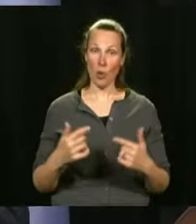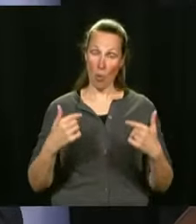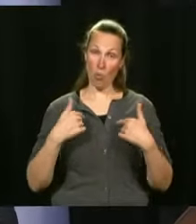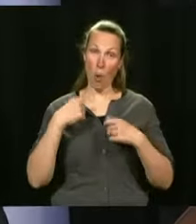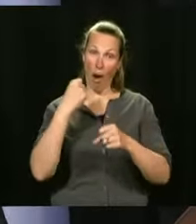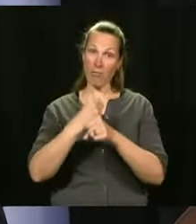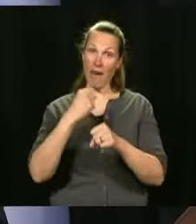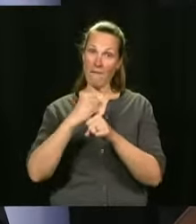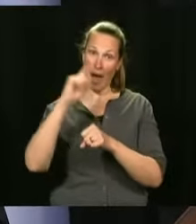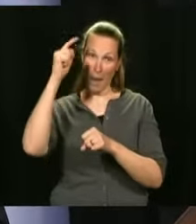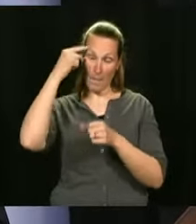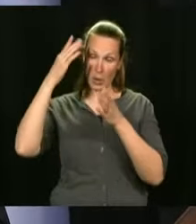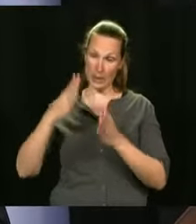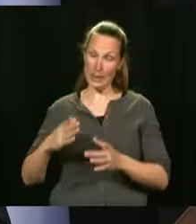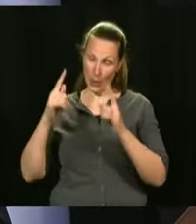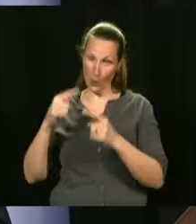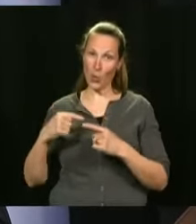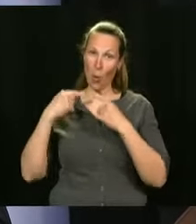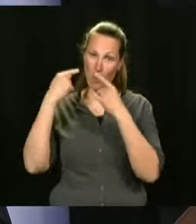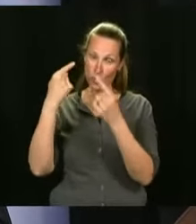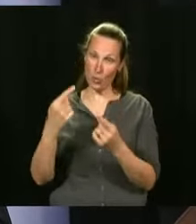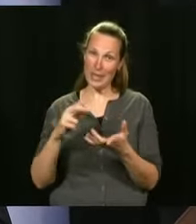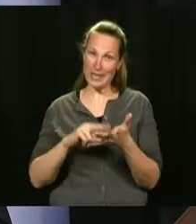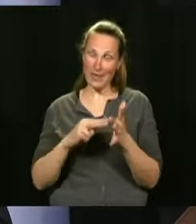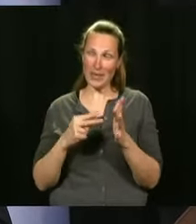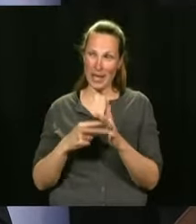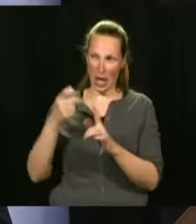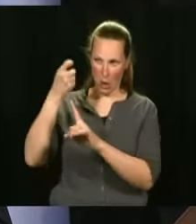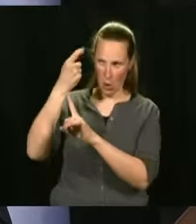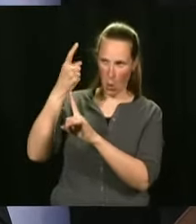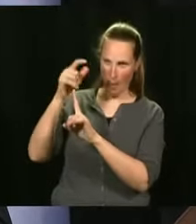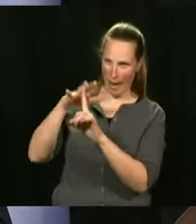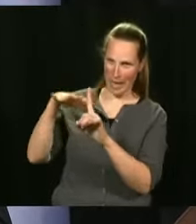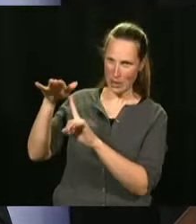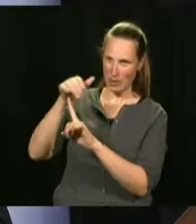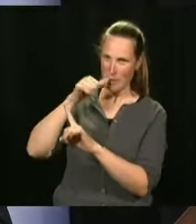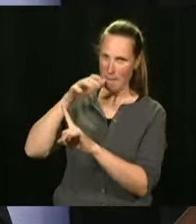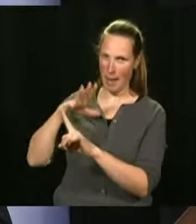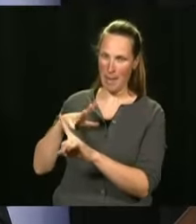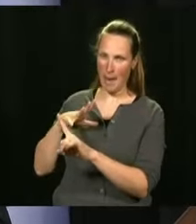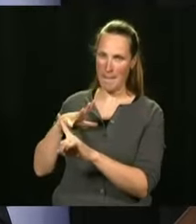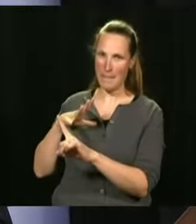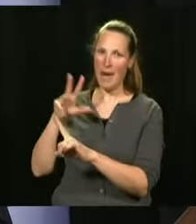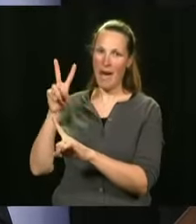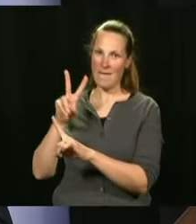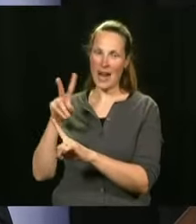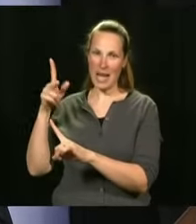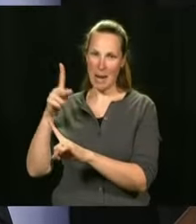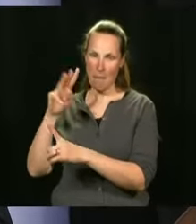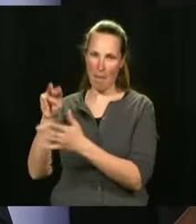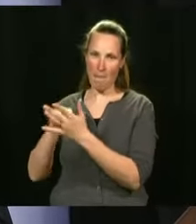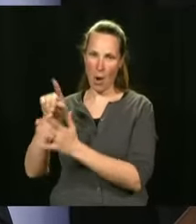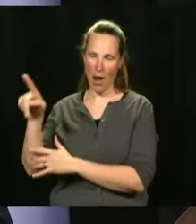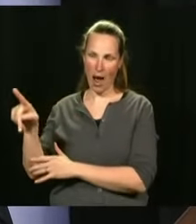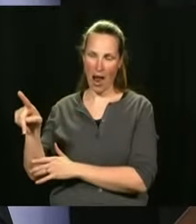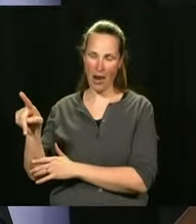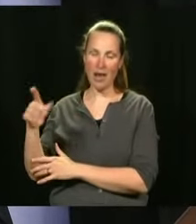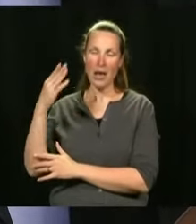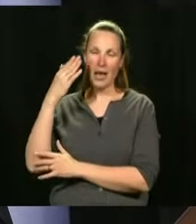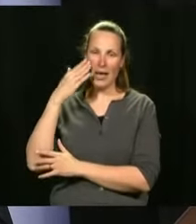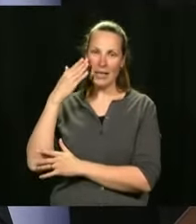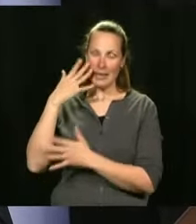I think that I can understand, and Mrs. Plante is not the only one. There are several politicians who are in